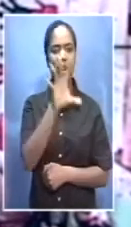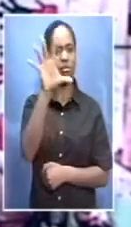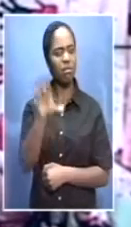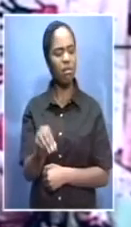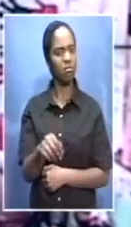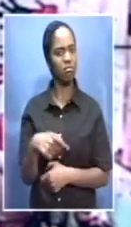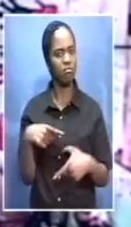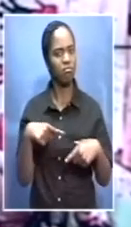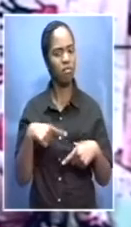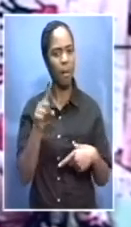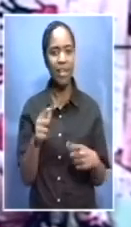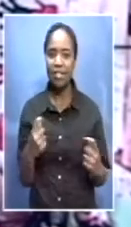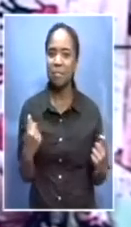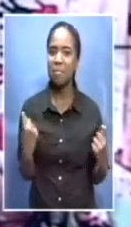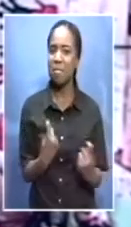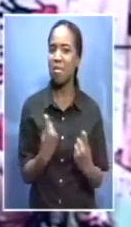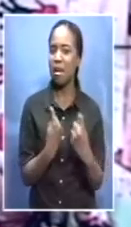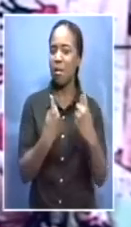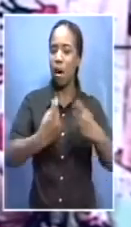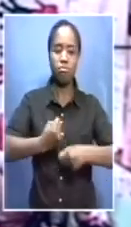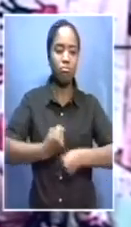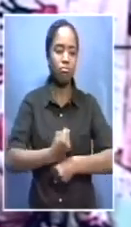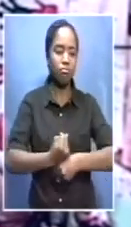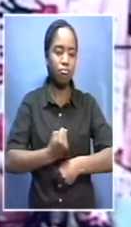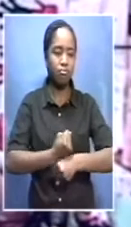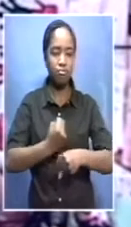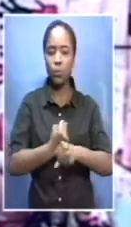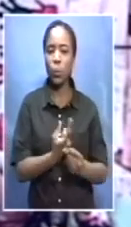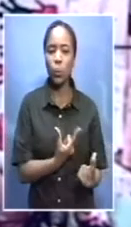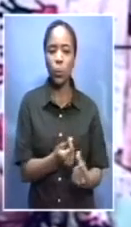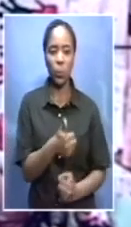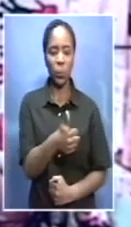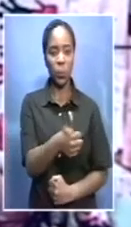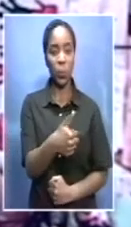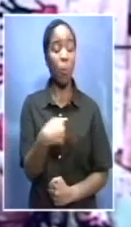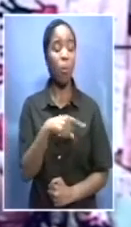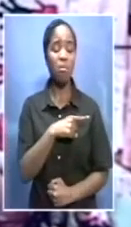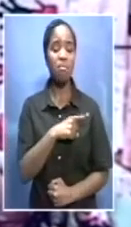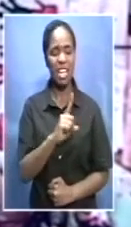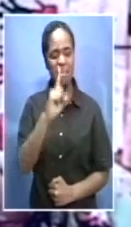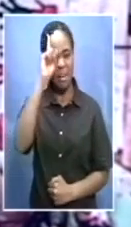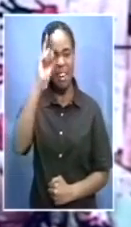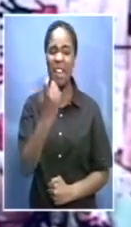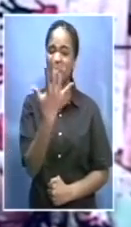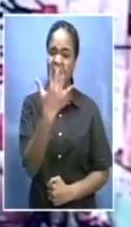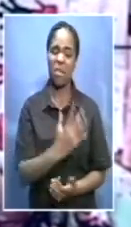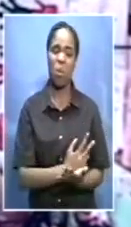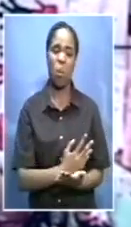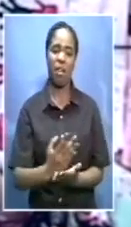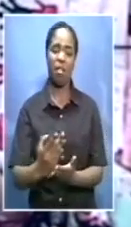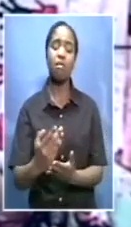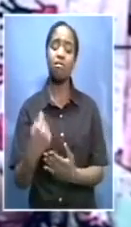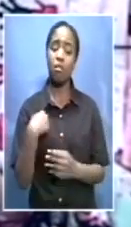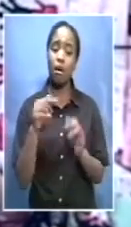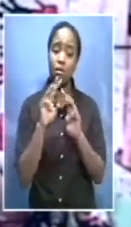calls by the elder statesman to do some good in their communities this as Madiba spends his fifth week in hospital across the country well